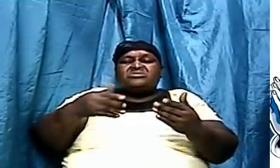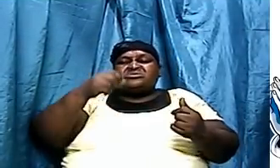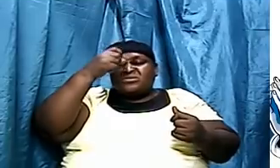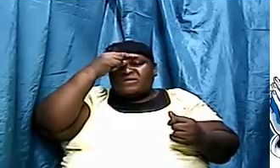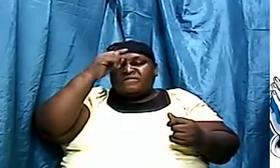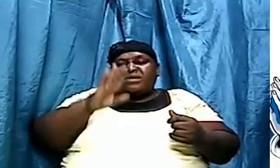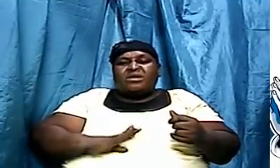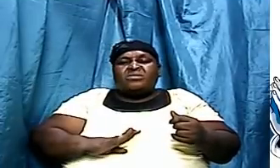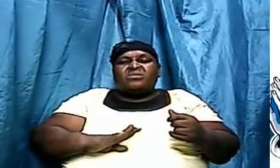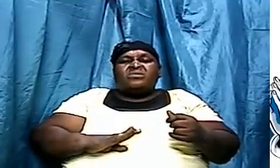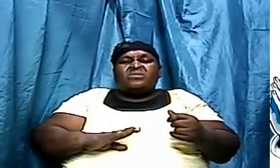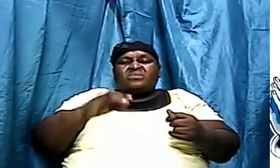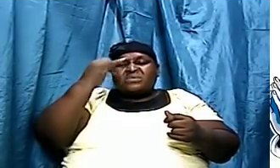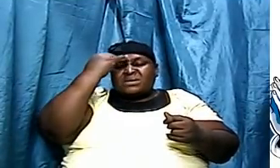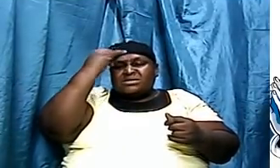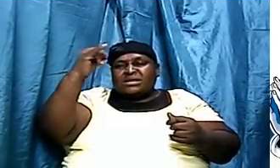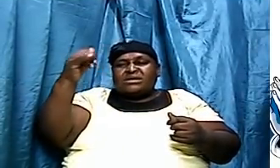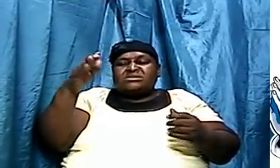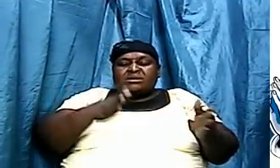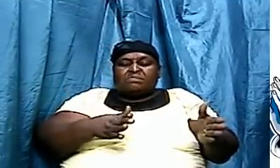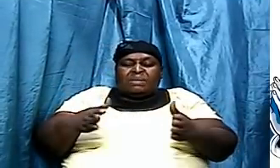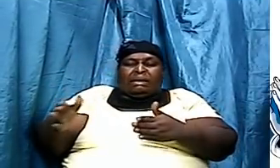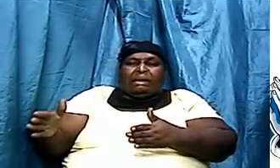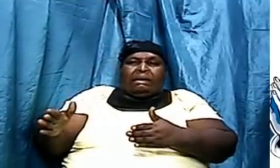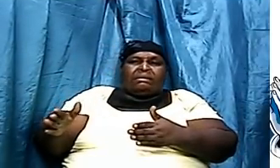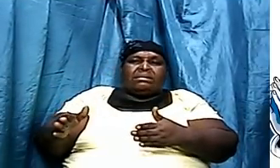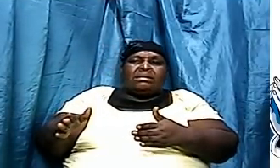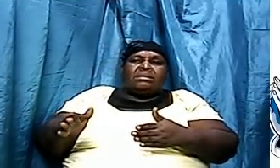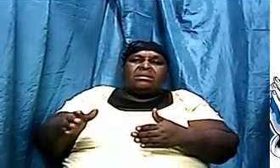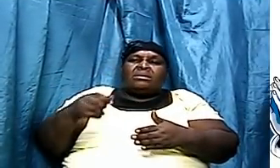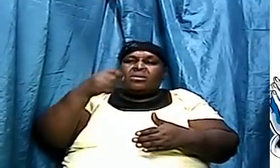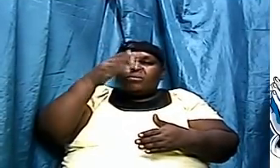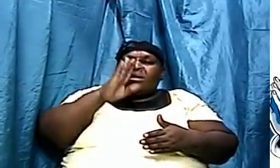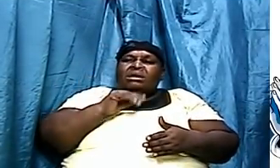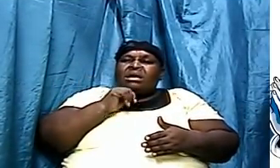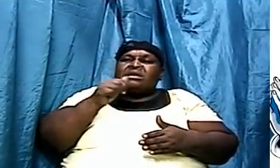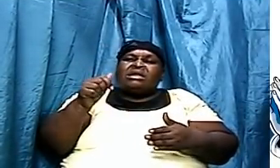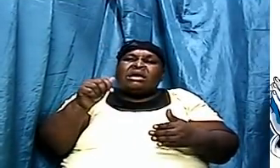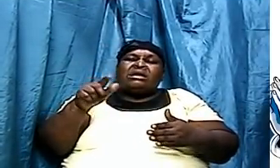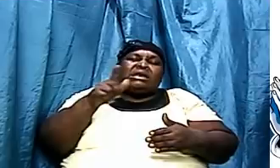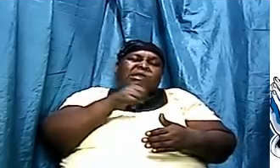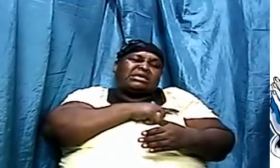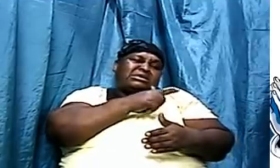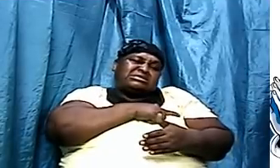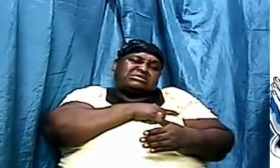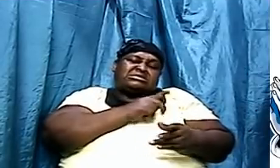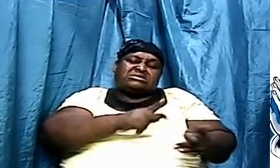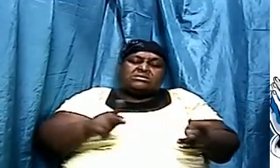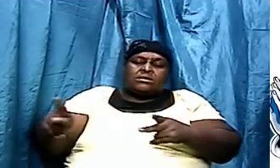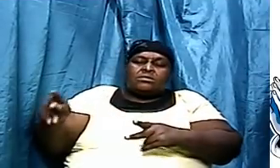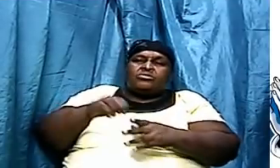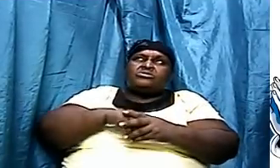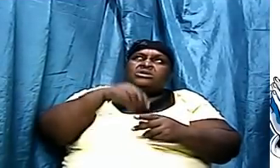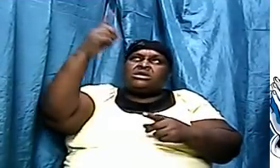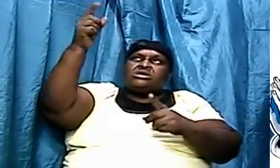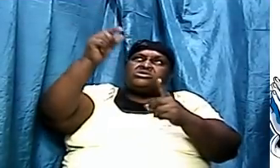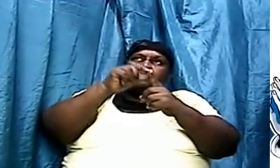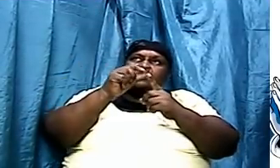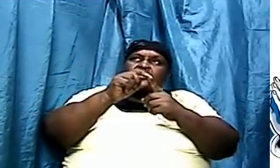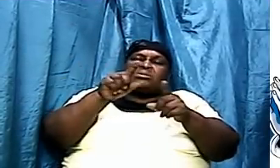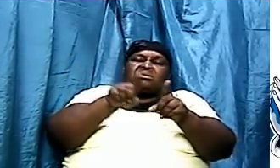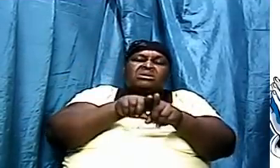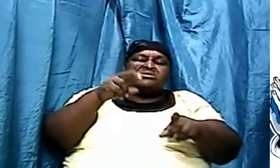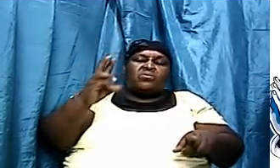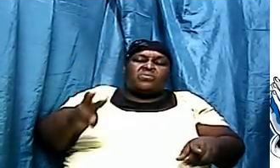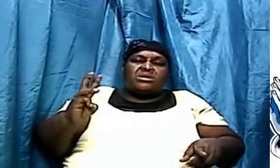planned and executing everything he's not clumsy he has placed in his word as a witness to you